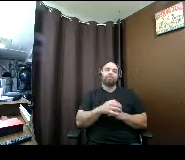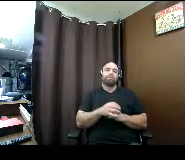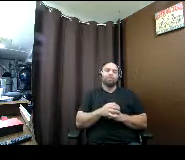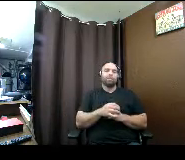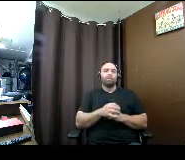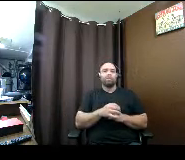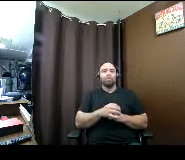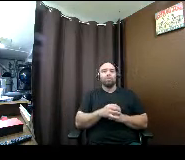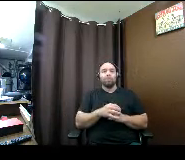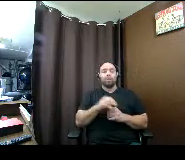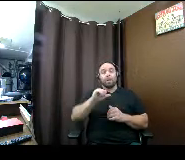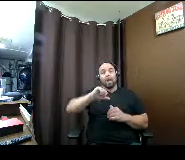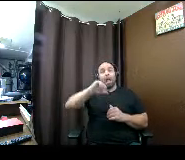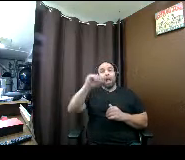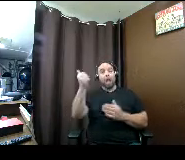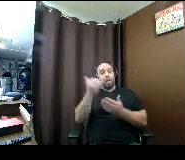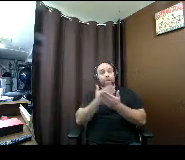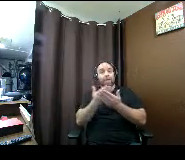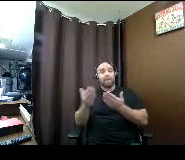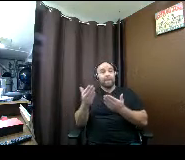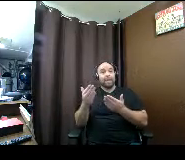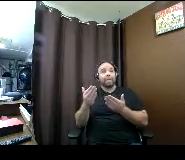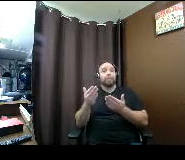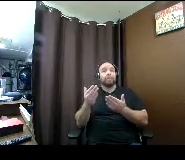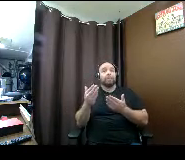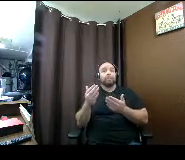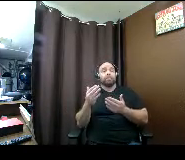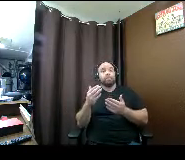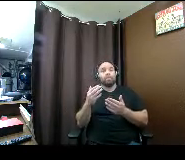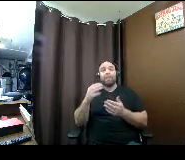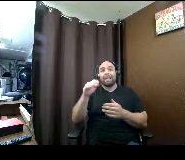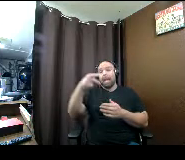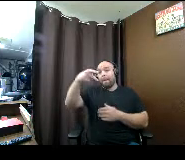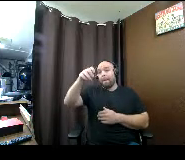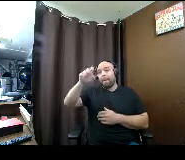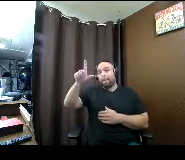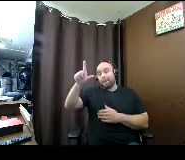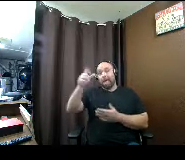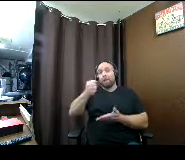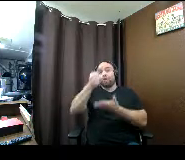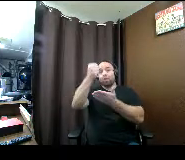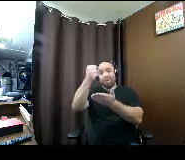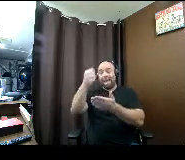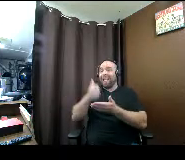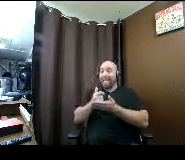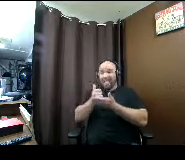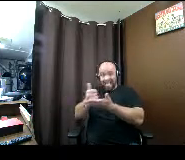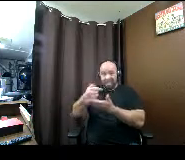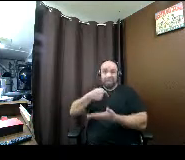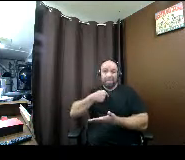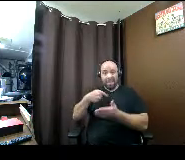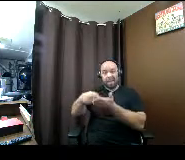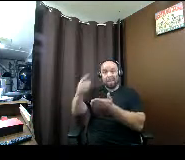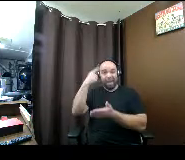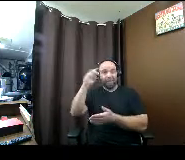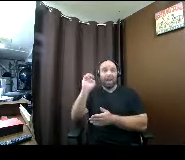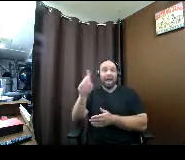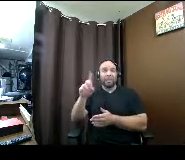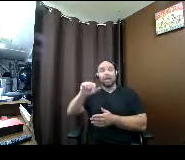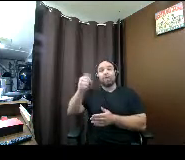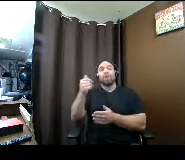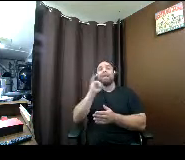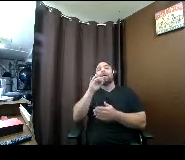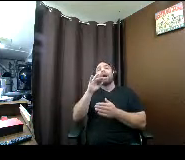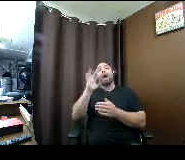the other thing other than pell grant which i love pell grant because it also helped me pay for my education is that federal work study